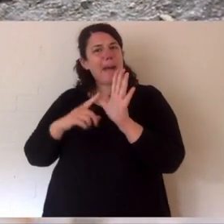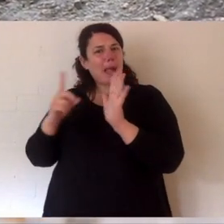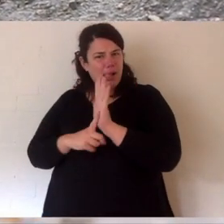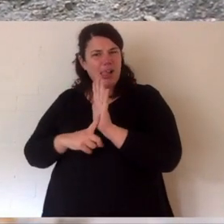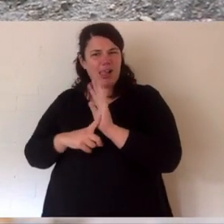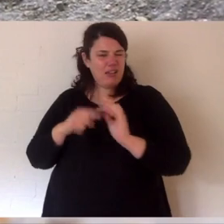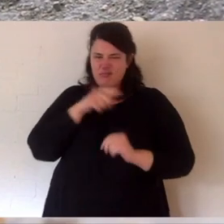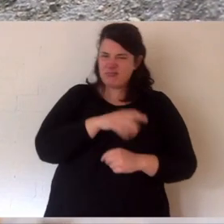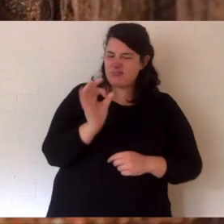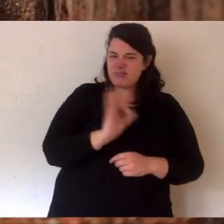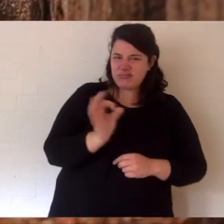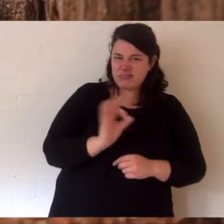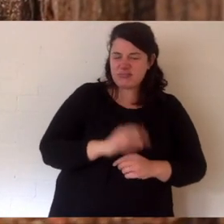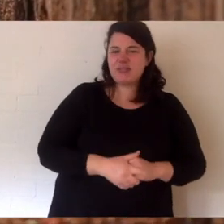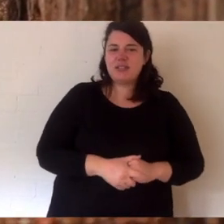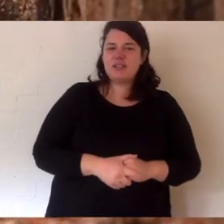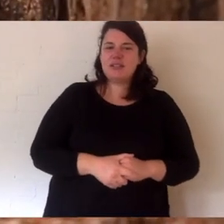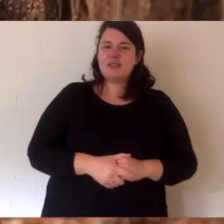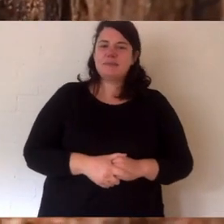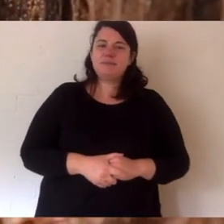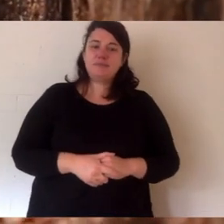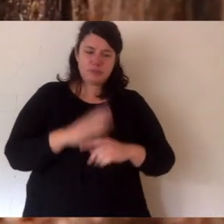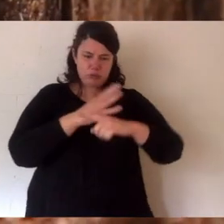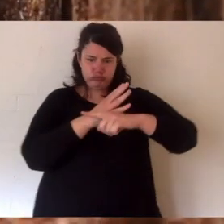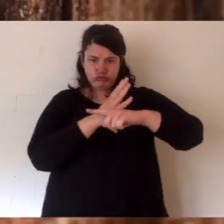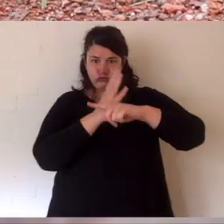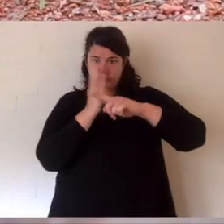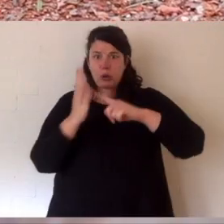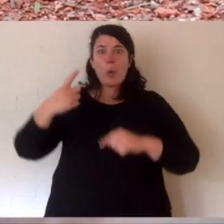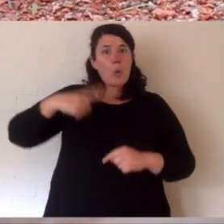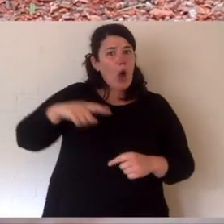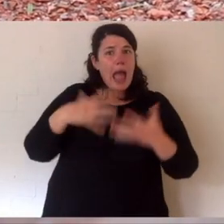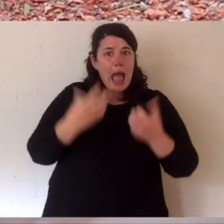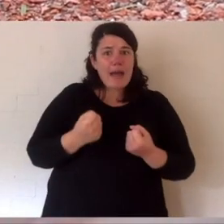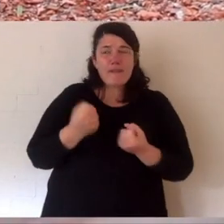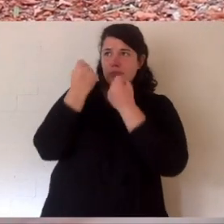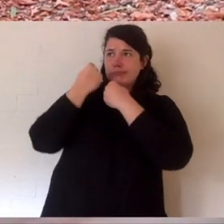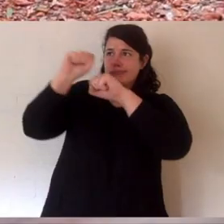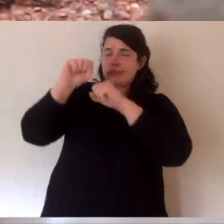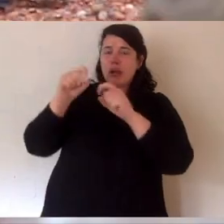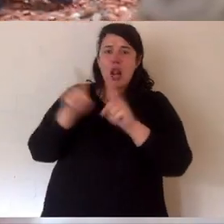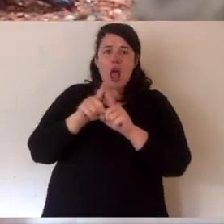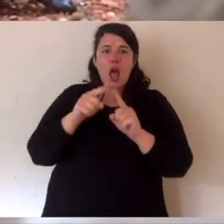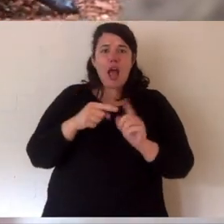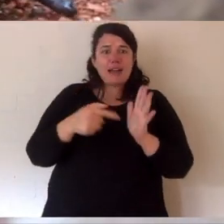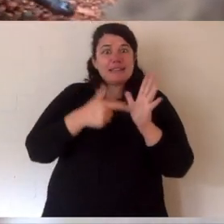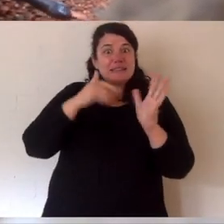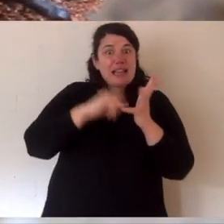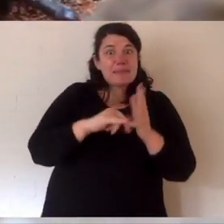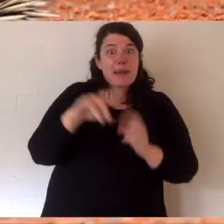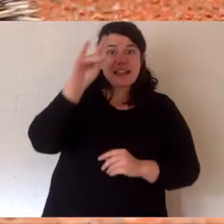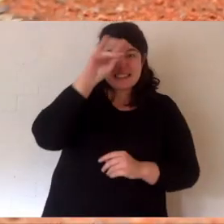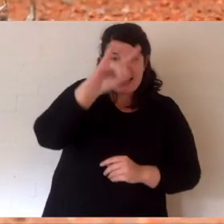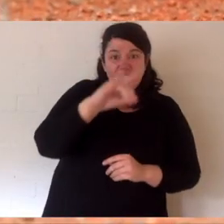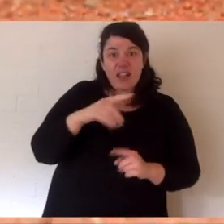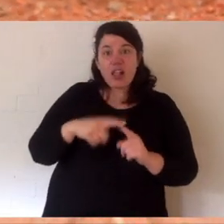Porcupines are mammals. They both have similar type spines, but they're very different animals. Now, these spines are used to protect